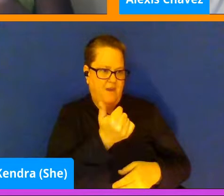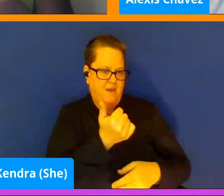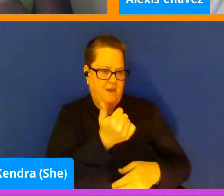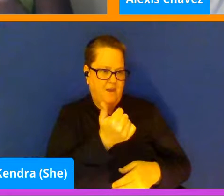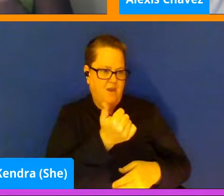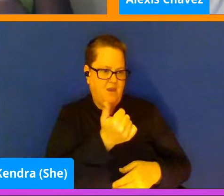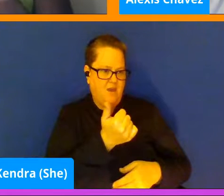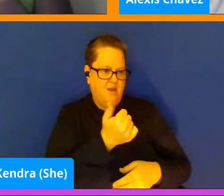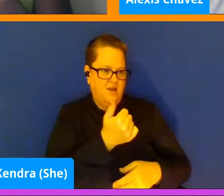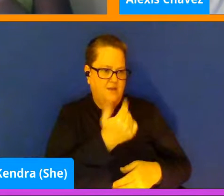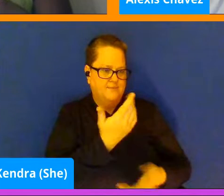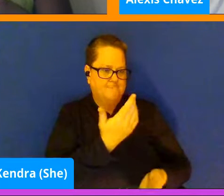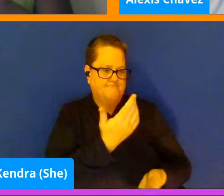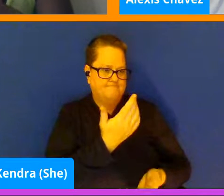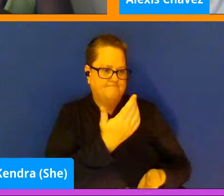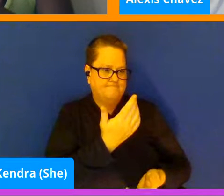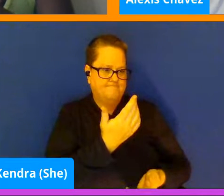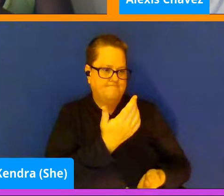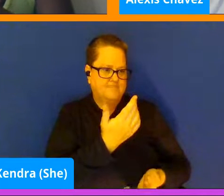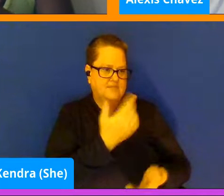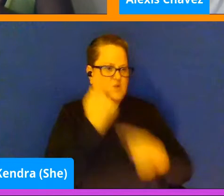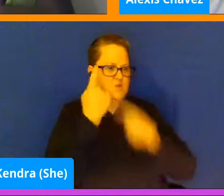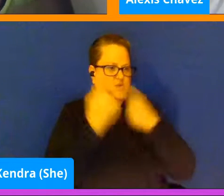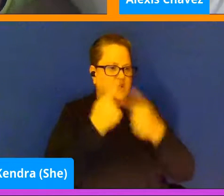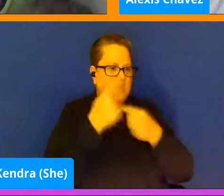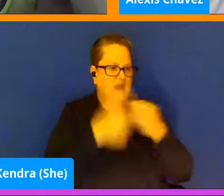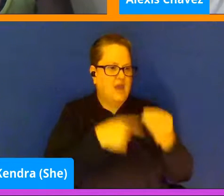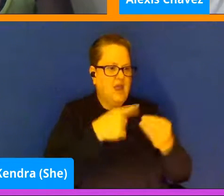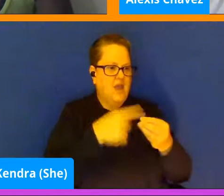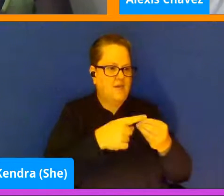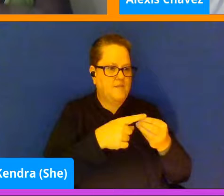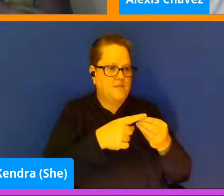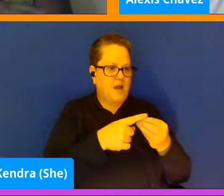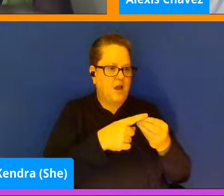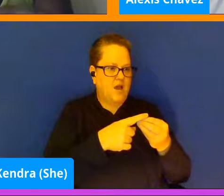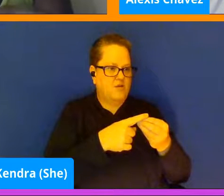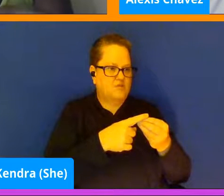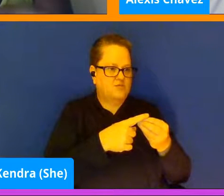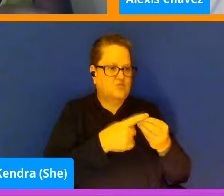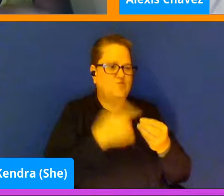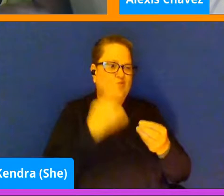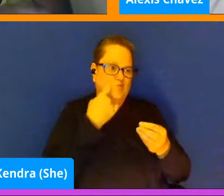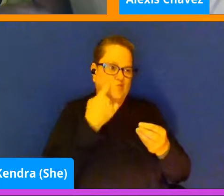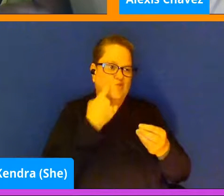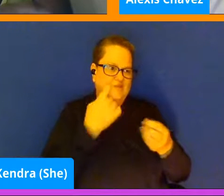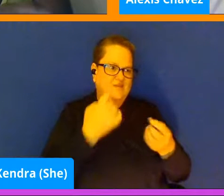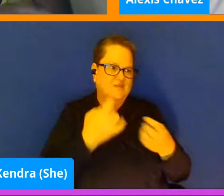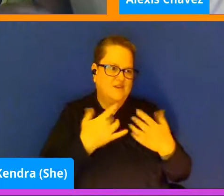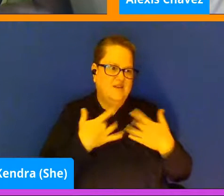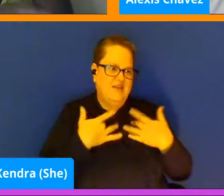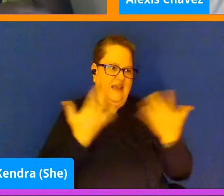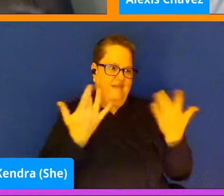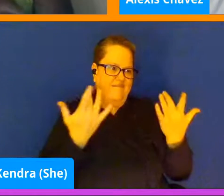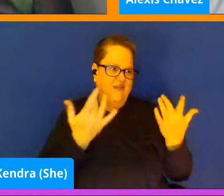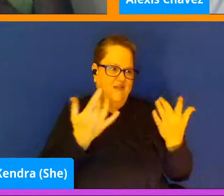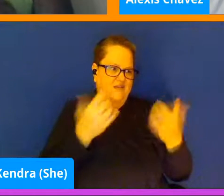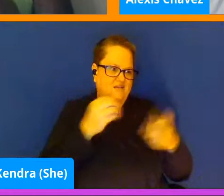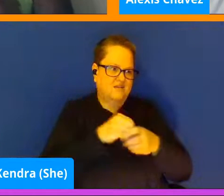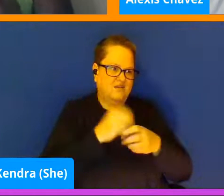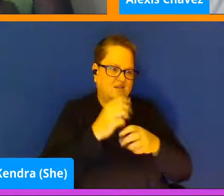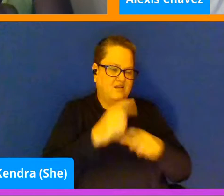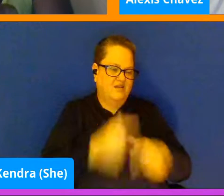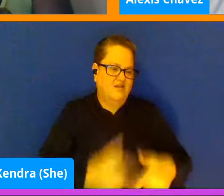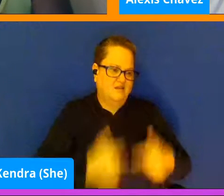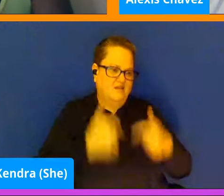about the nature of what has been going on recently and the